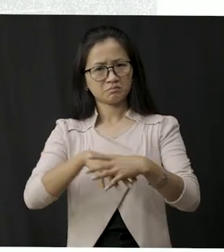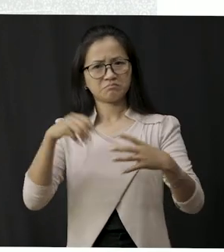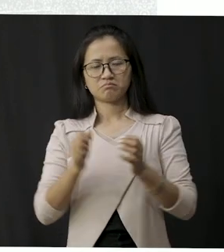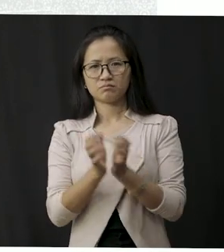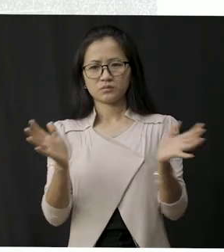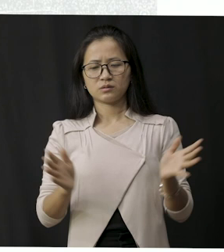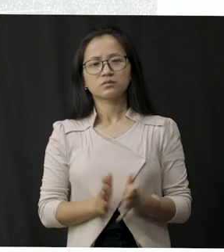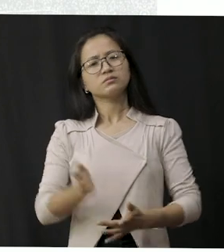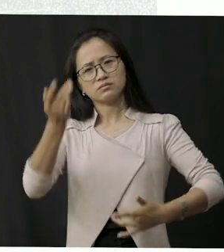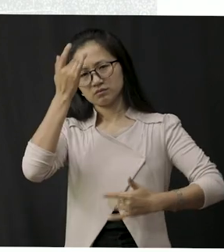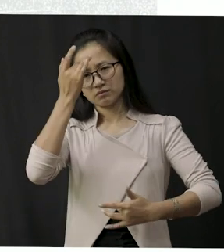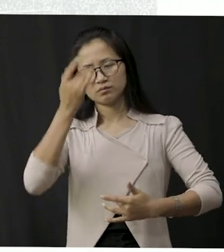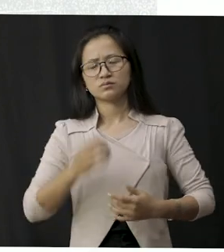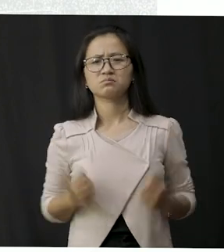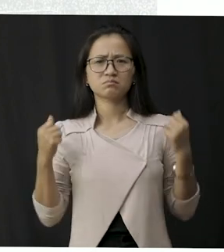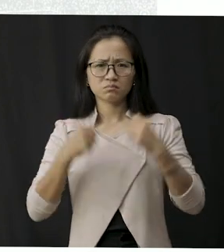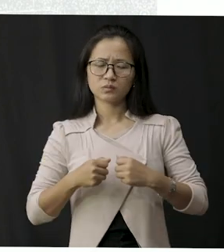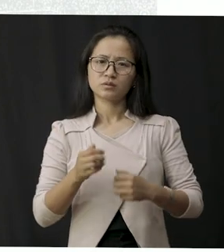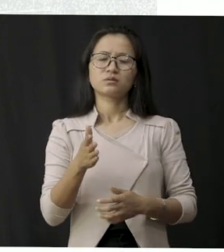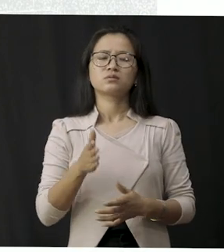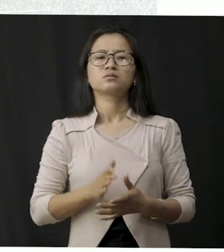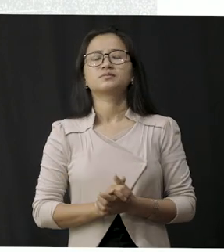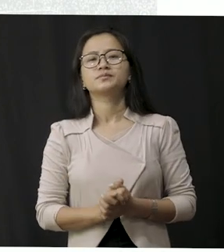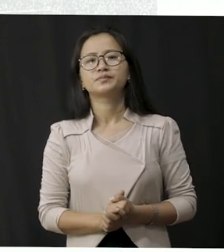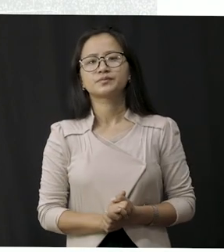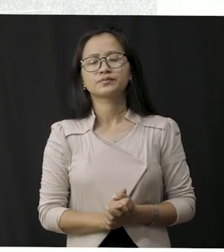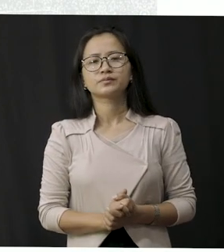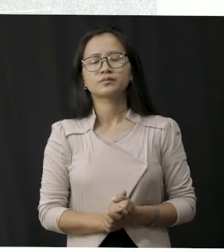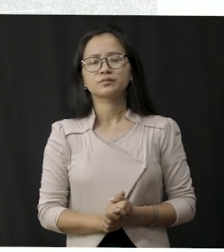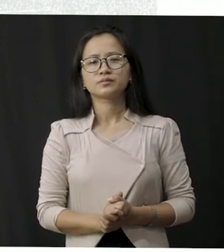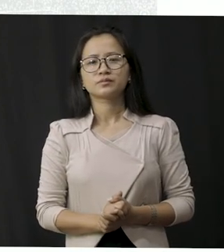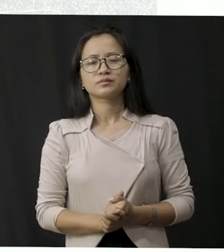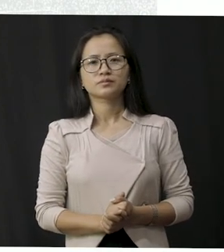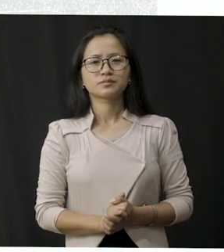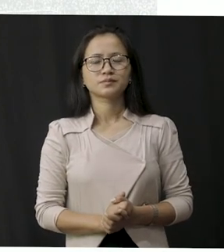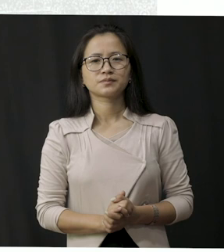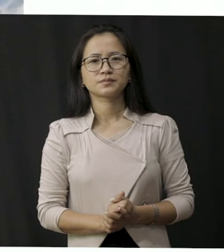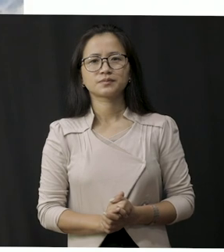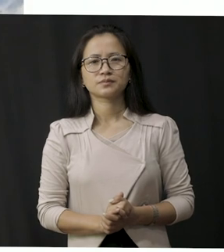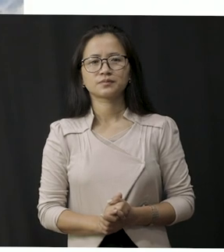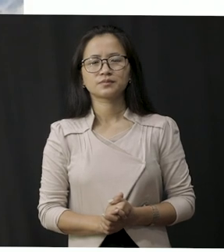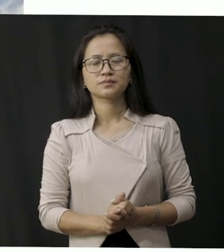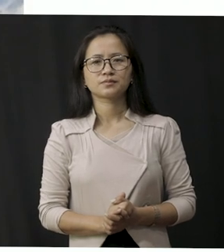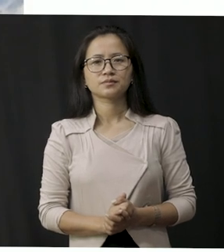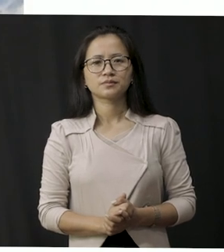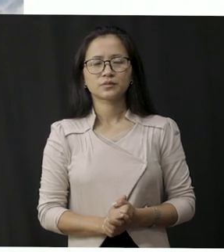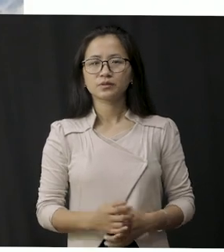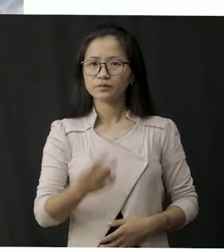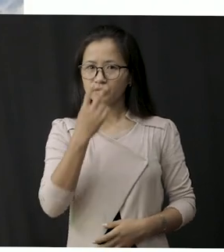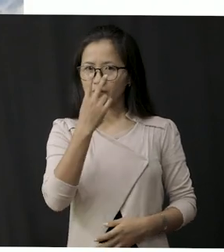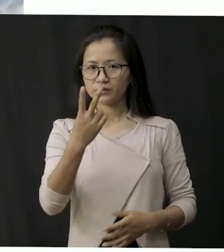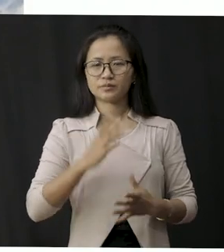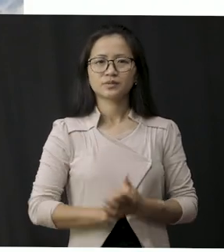will get sick right? So clothes it protect us from rain okay? Now students